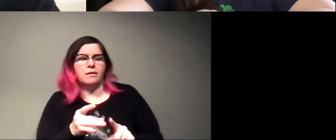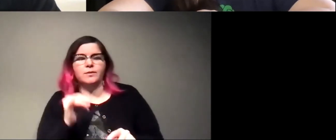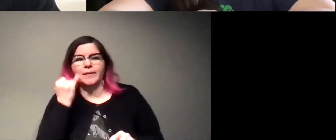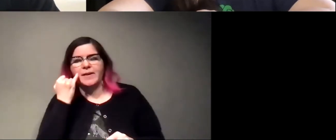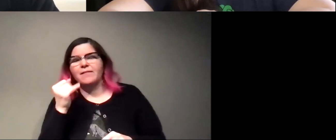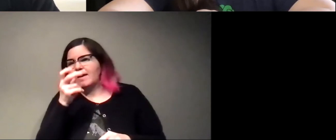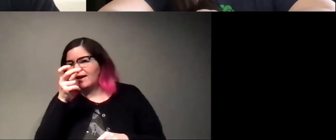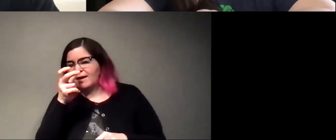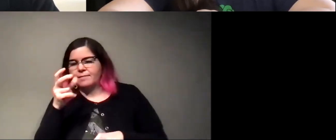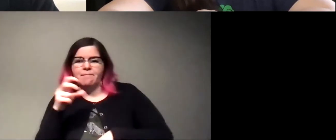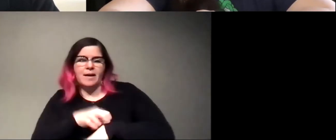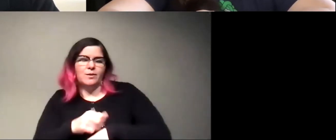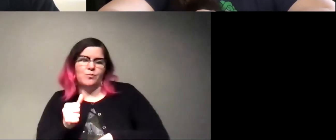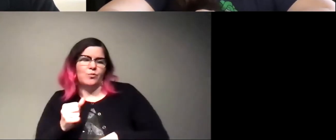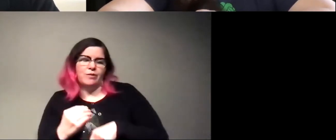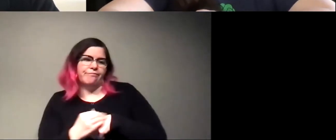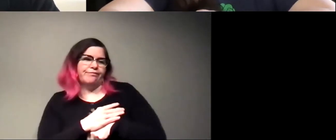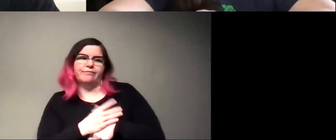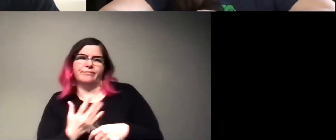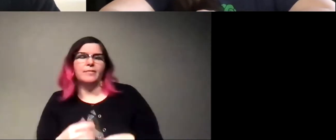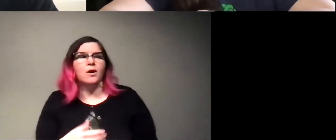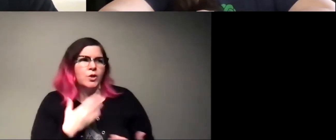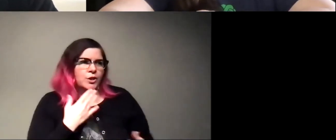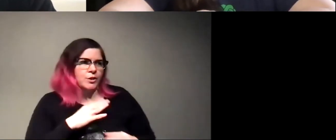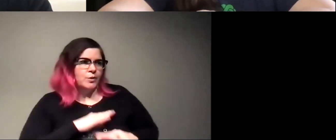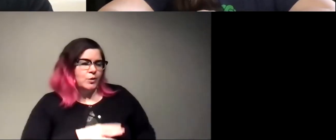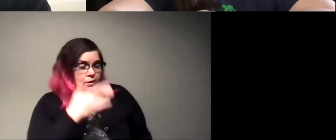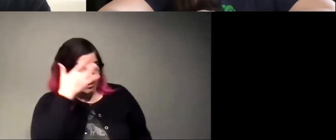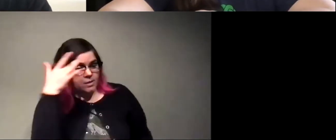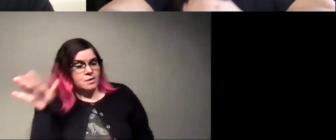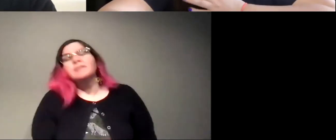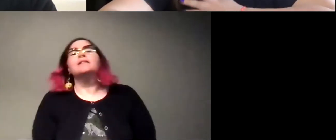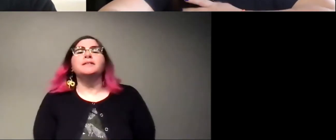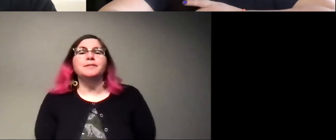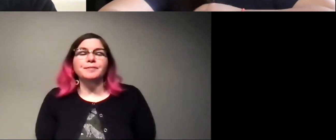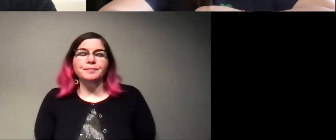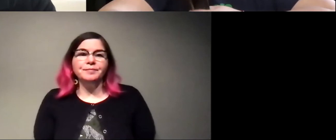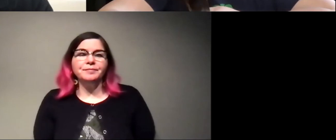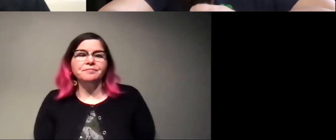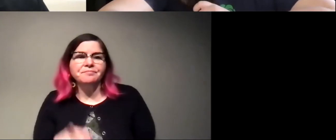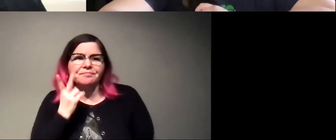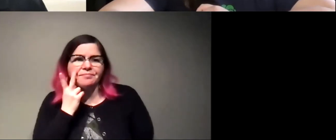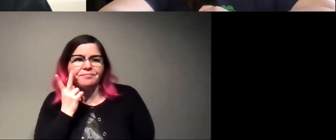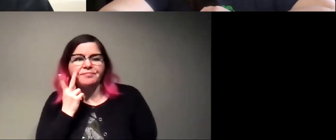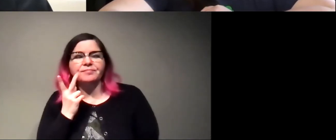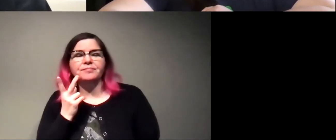it wouldn't spread any fungus to you. Well, that's good. Um, let's see. So can some types of